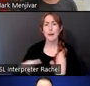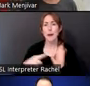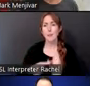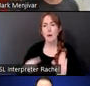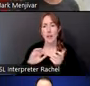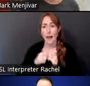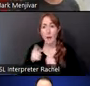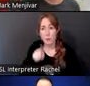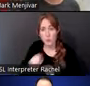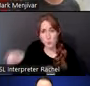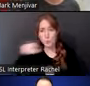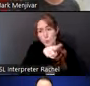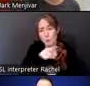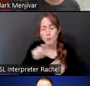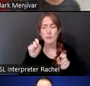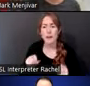it can be shared out.